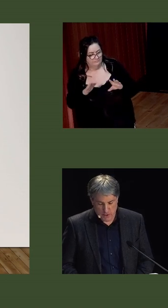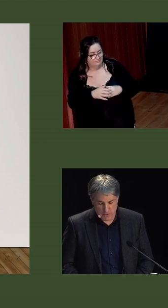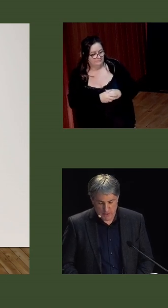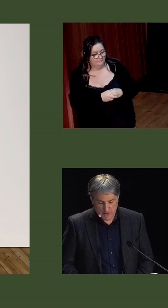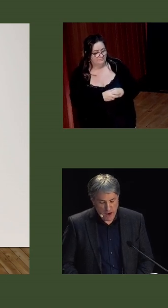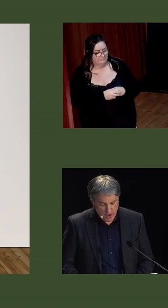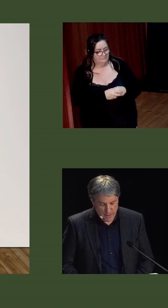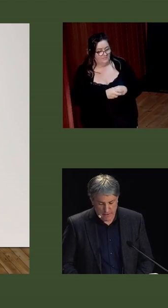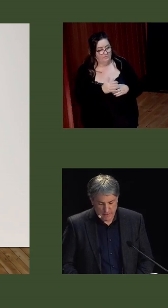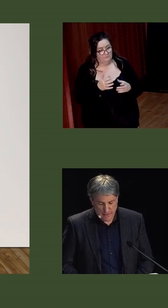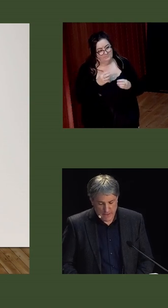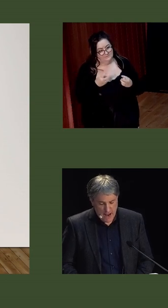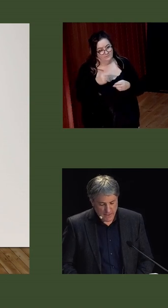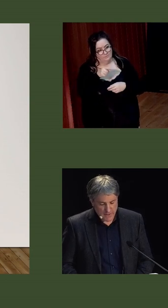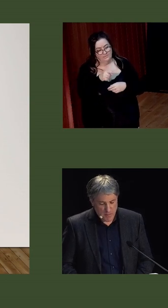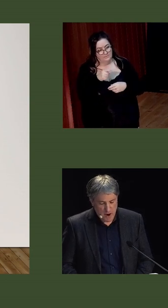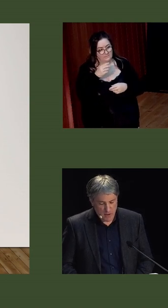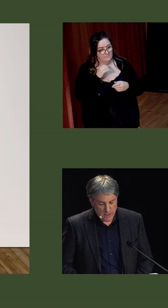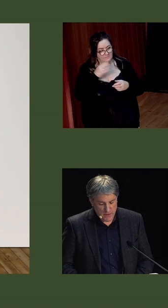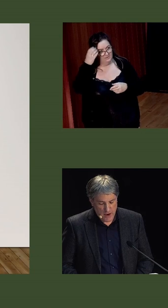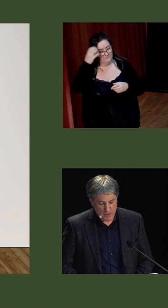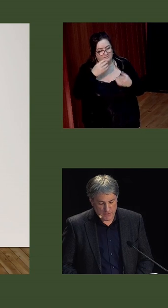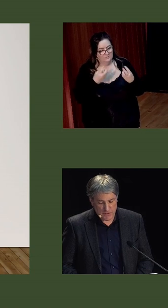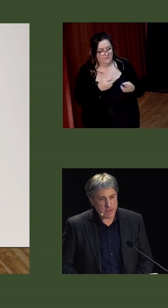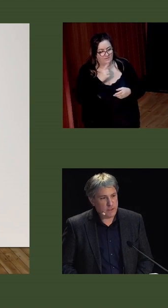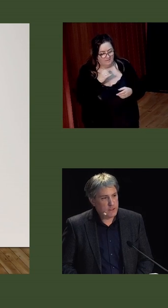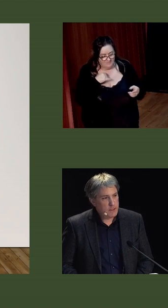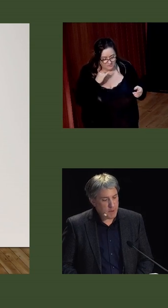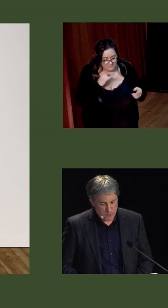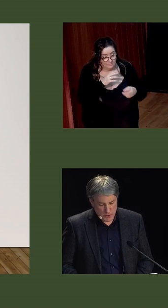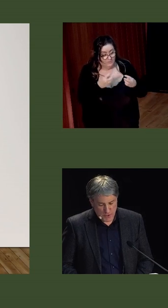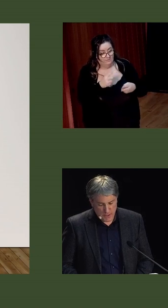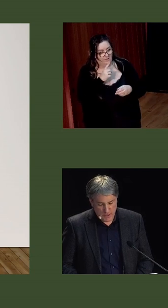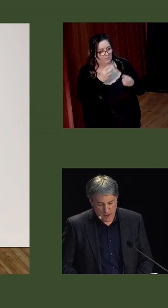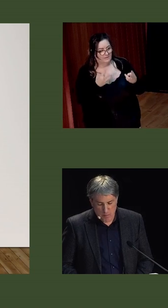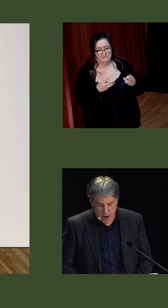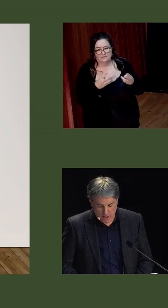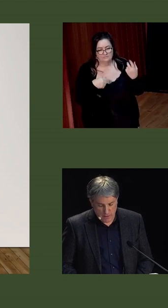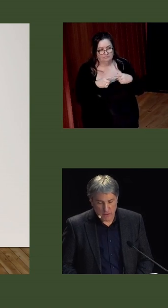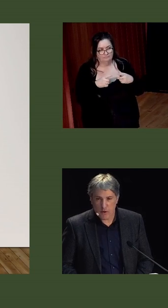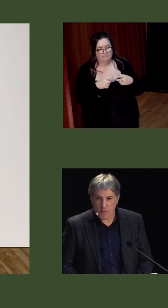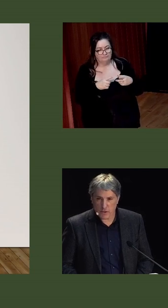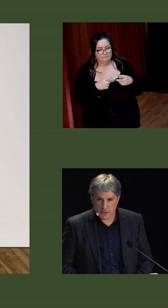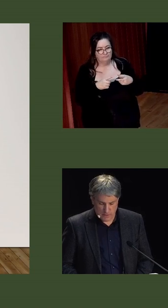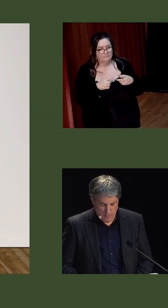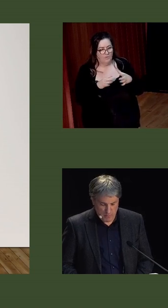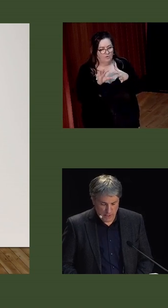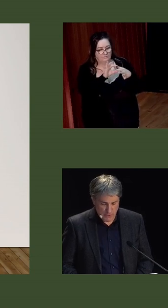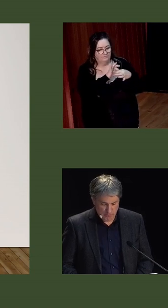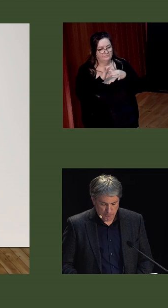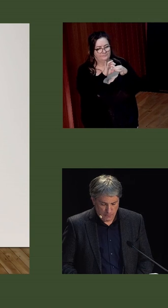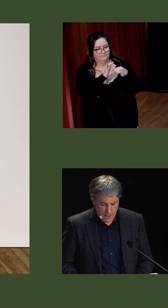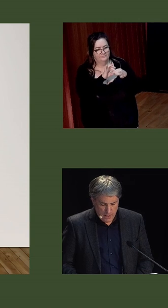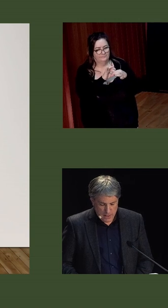abhorred by the bishops, ironically, it enhanced their power in the Irish Free State by producing a remarkably homogenous